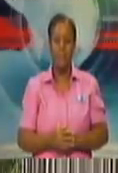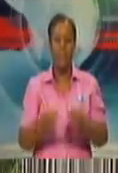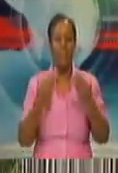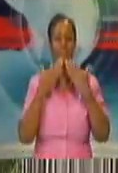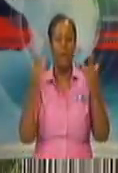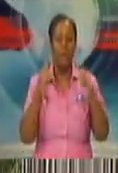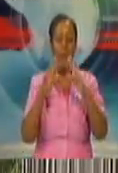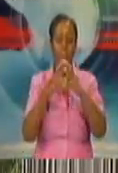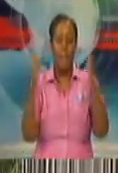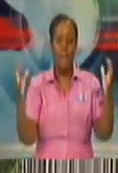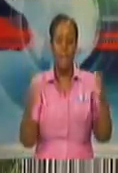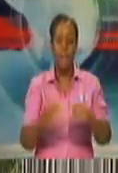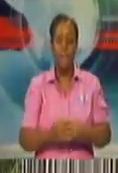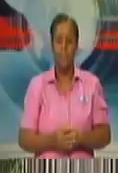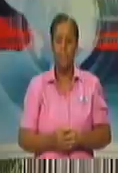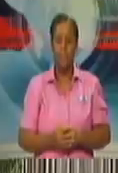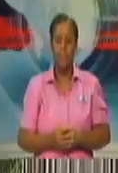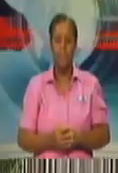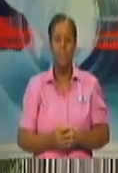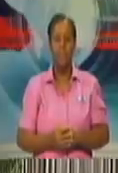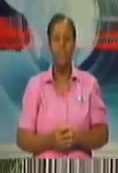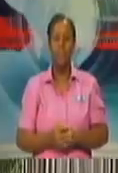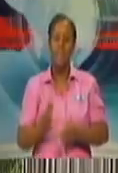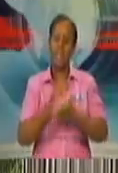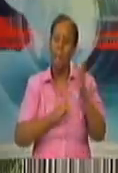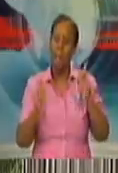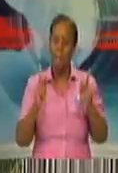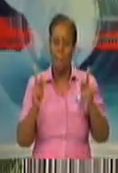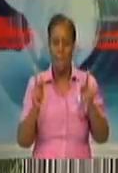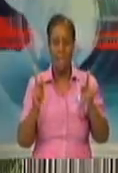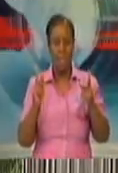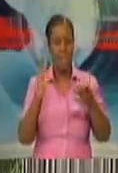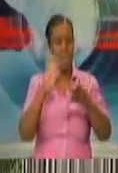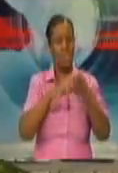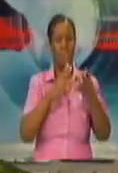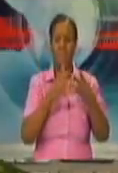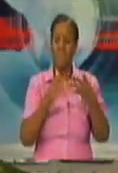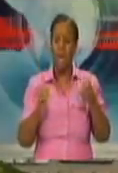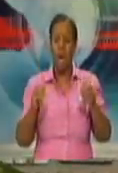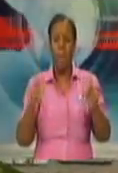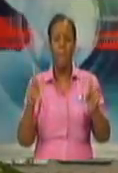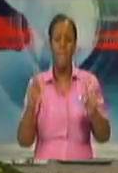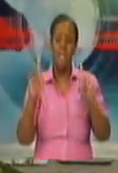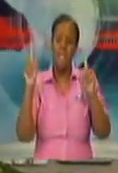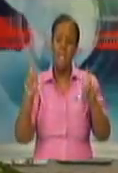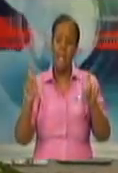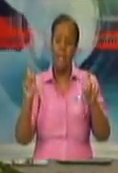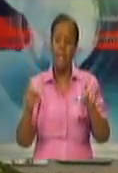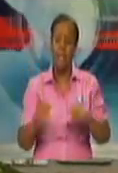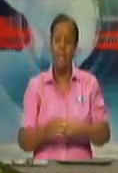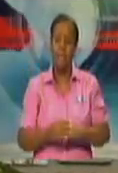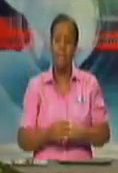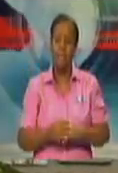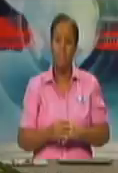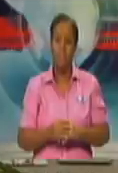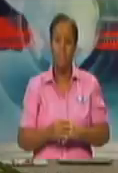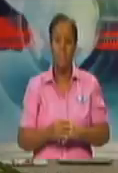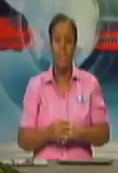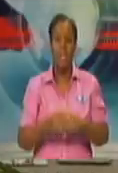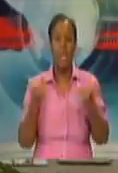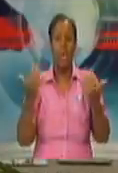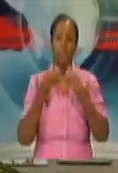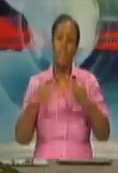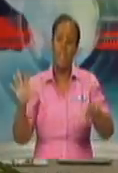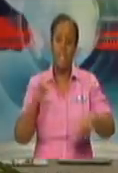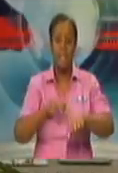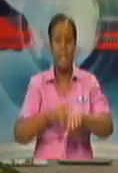wish to apologize to some members of the media who didn't get the opportunity to post questions to us, but we are out of time. We've